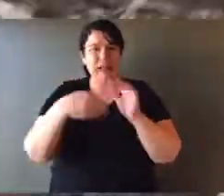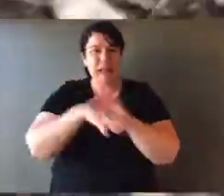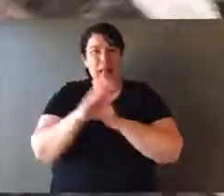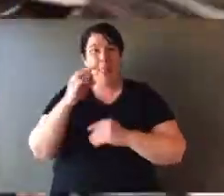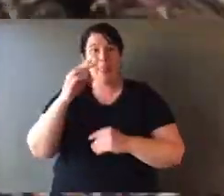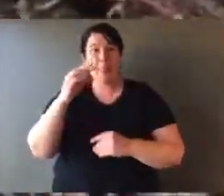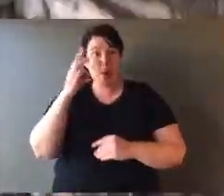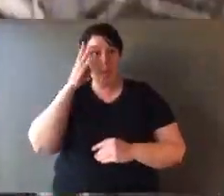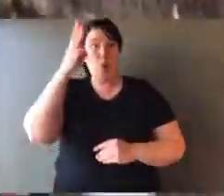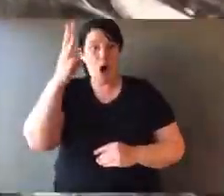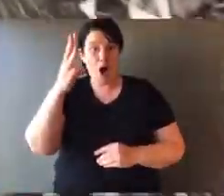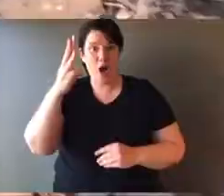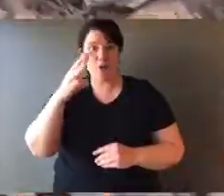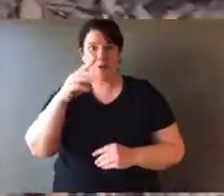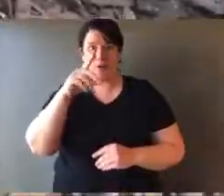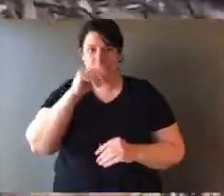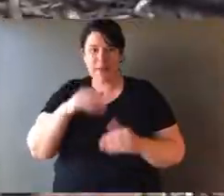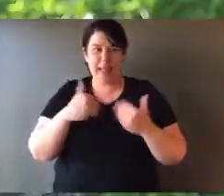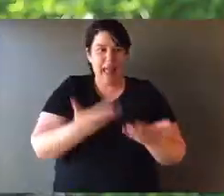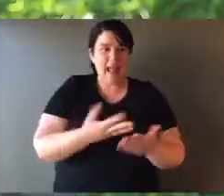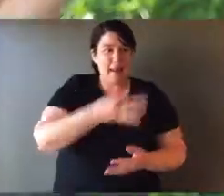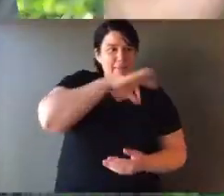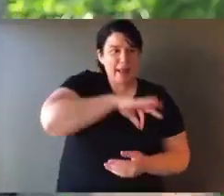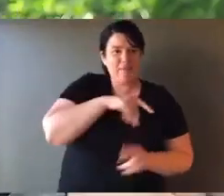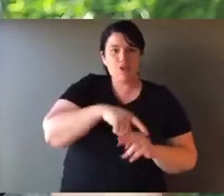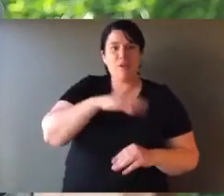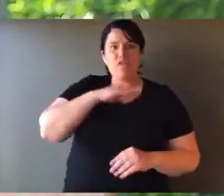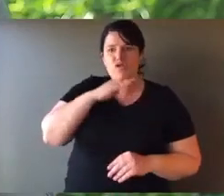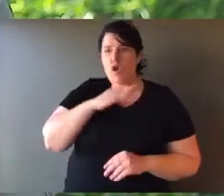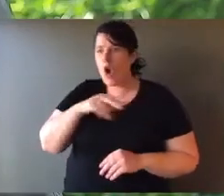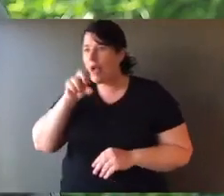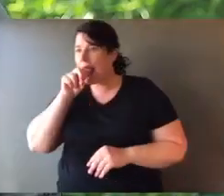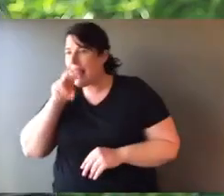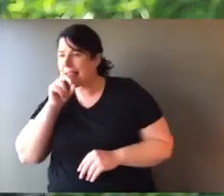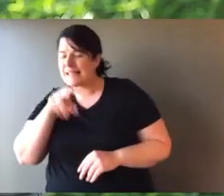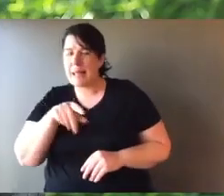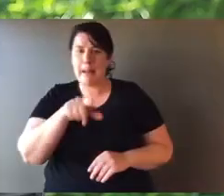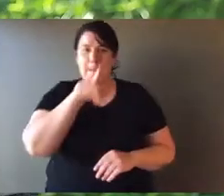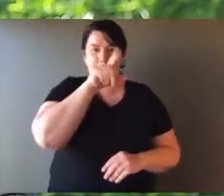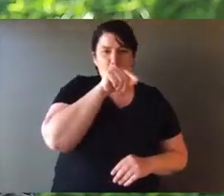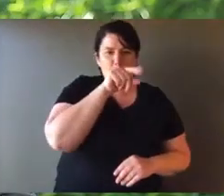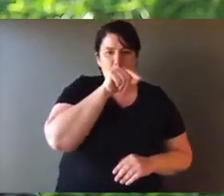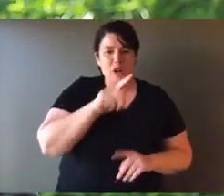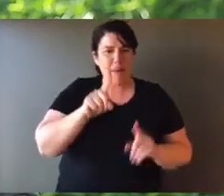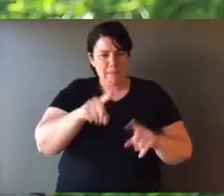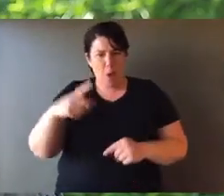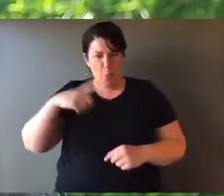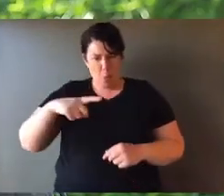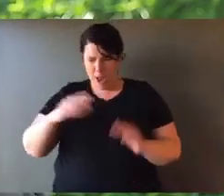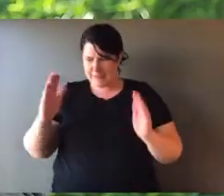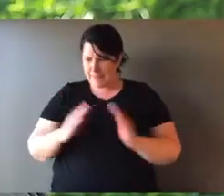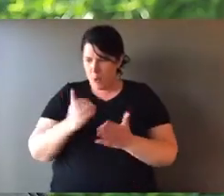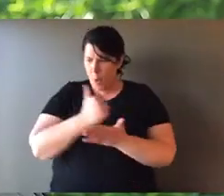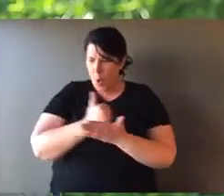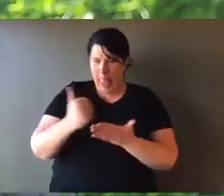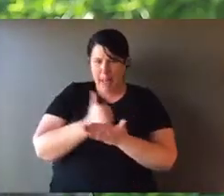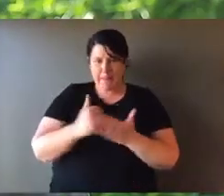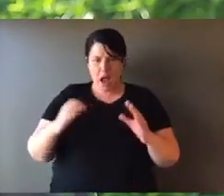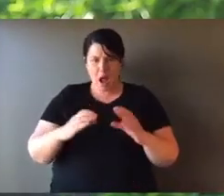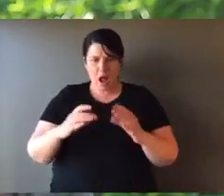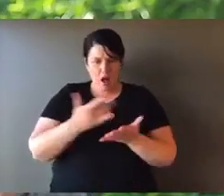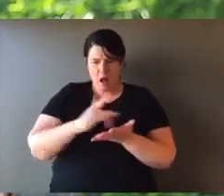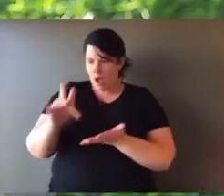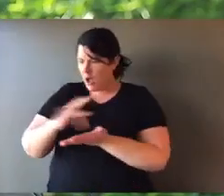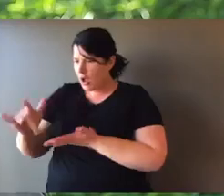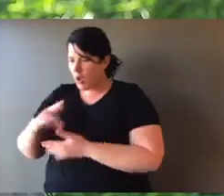a refuge for it to exist in the wild, you've benefited so many other species of frog and lizard and bird. Now, why are our small mammals